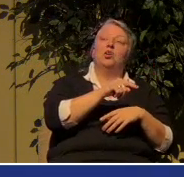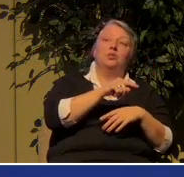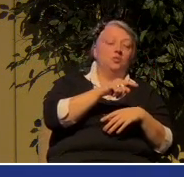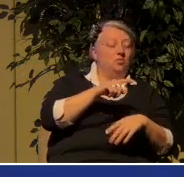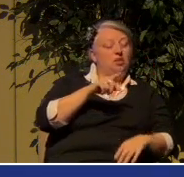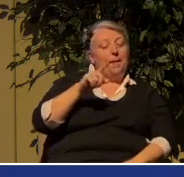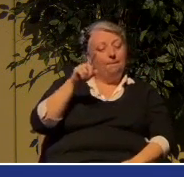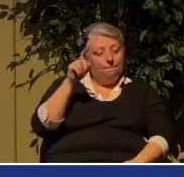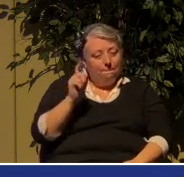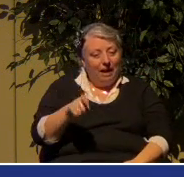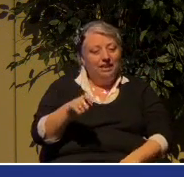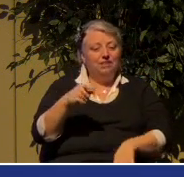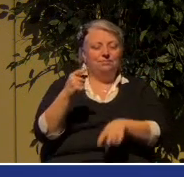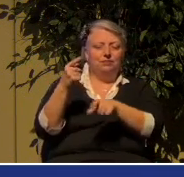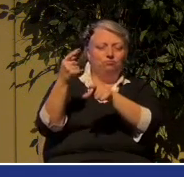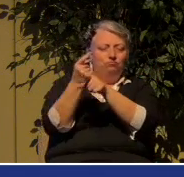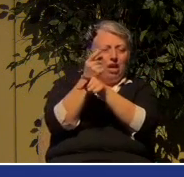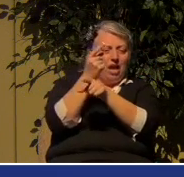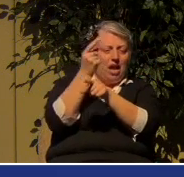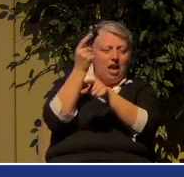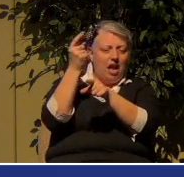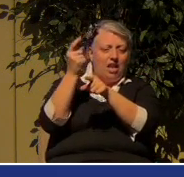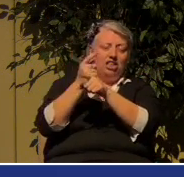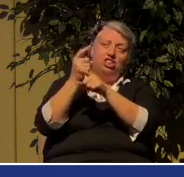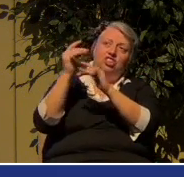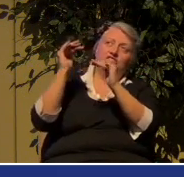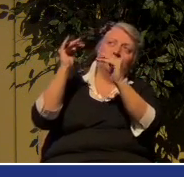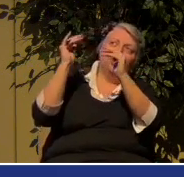in the sight of God. Does that make sense?